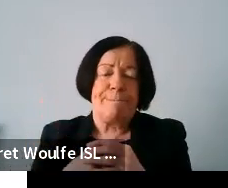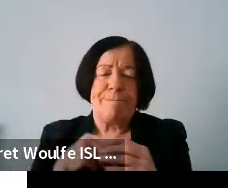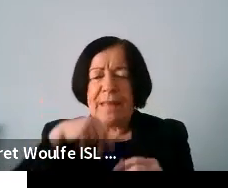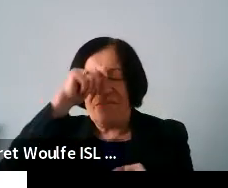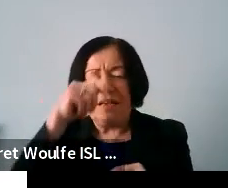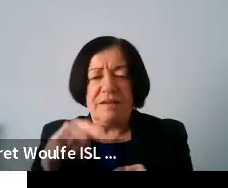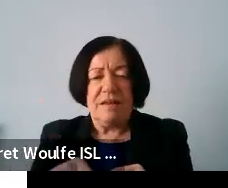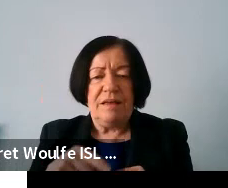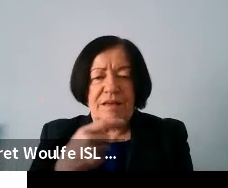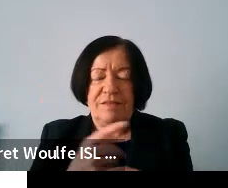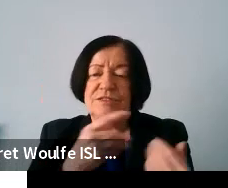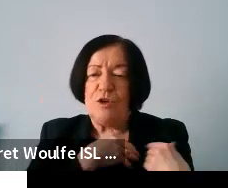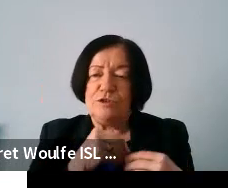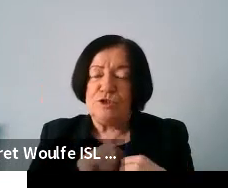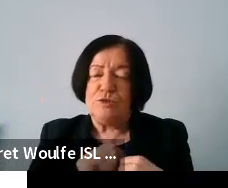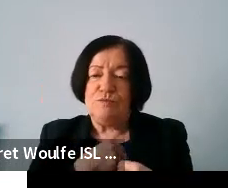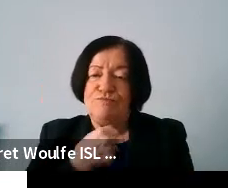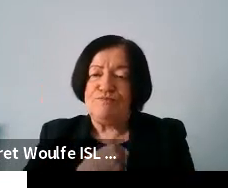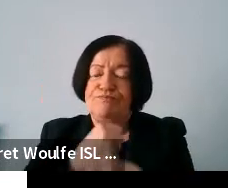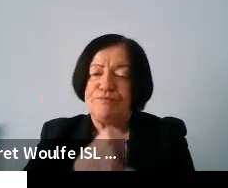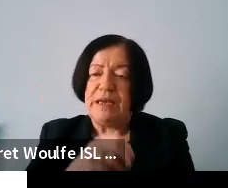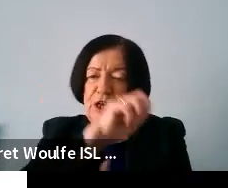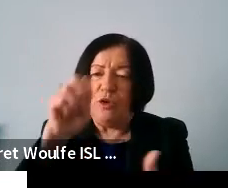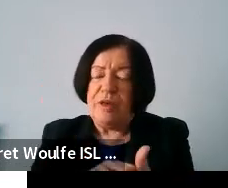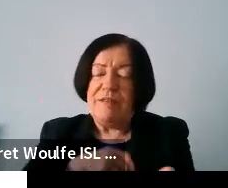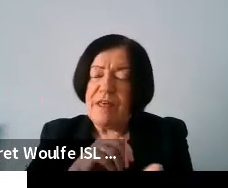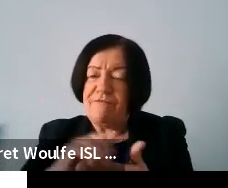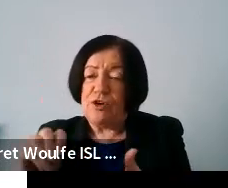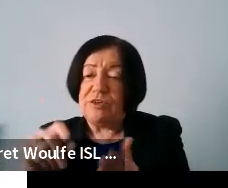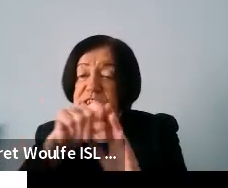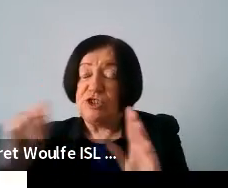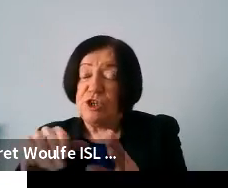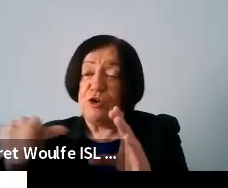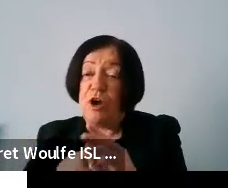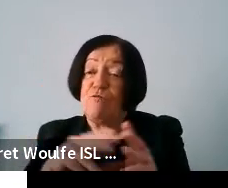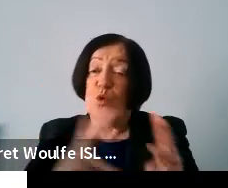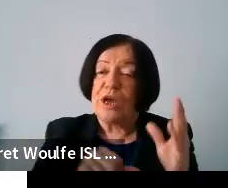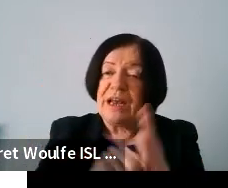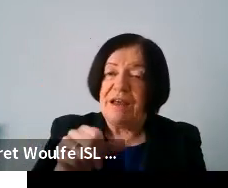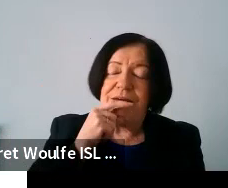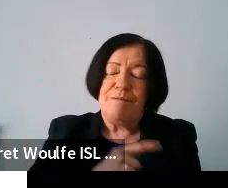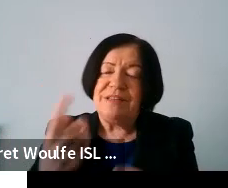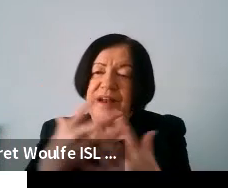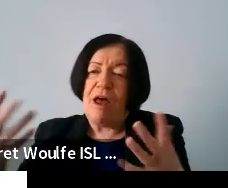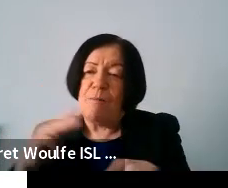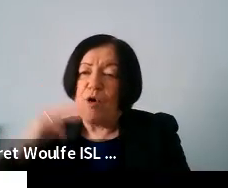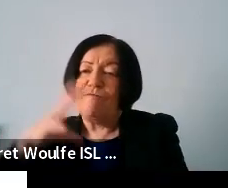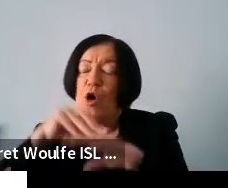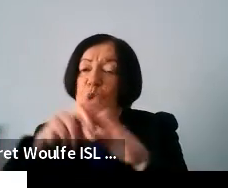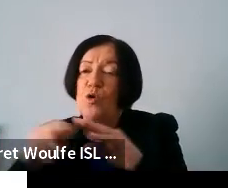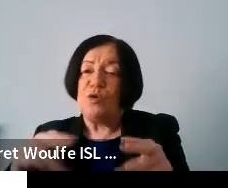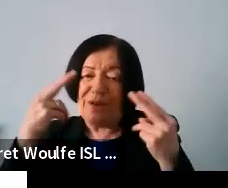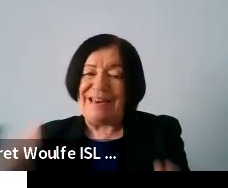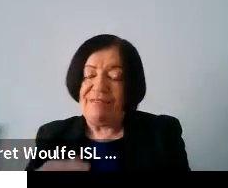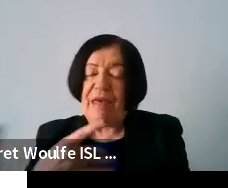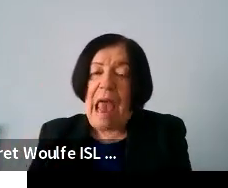think there's a role to lobby the eu they fund digital inclusion for those of working age but obviously there's a lot more for example older people who need that